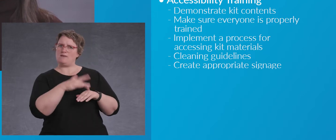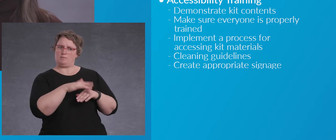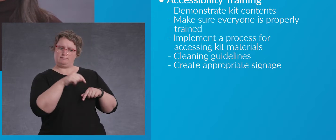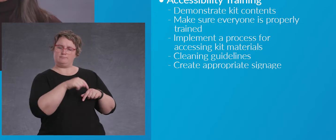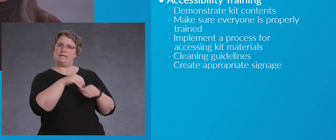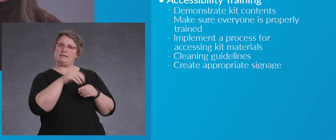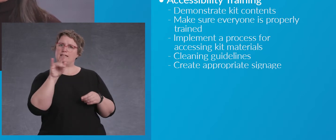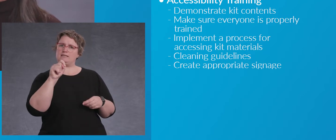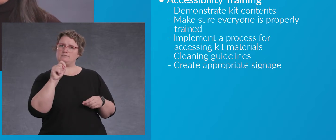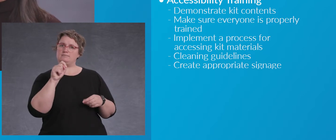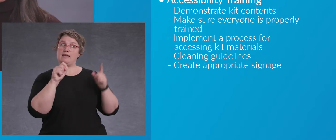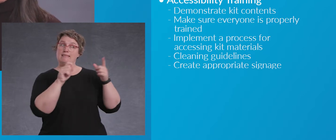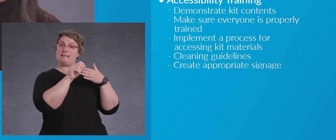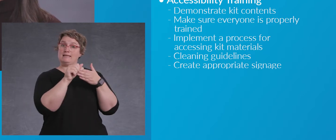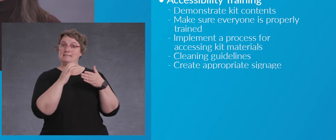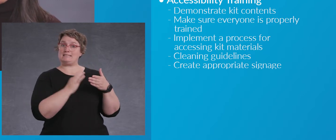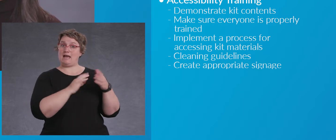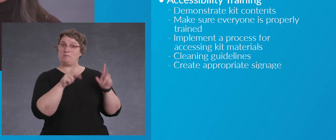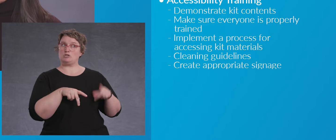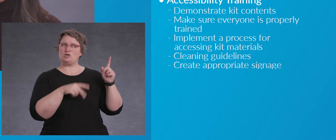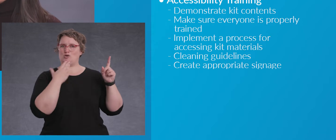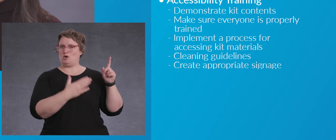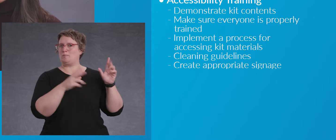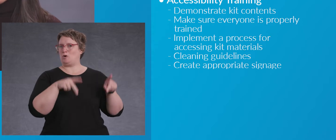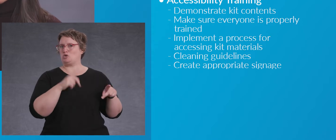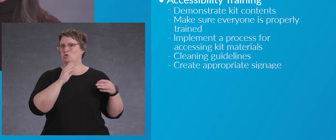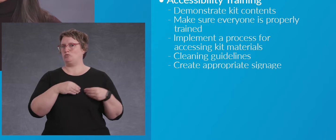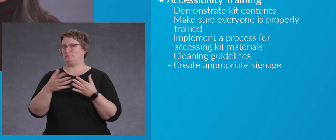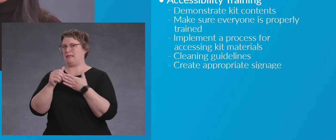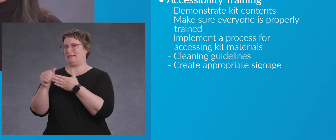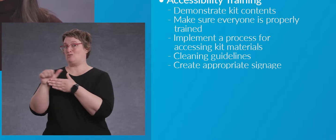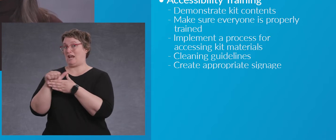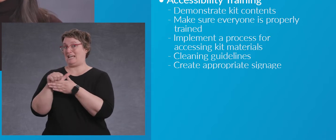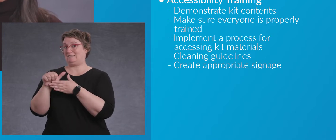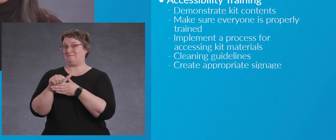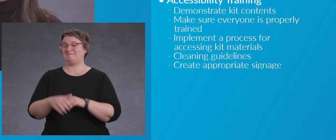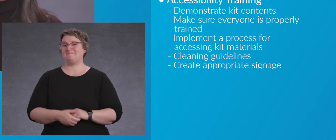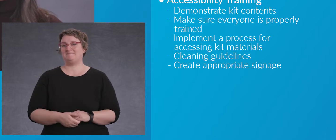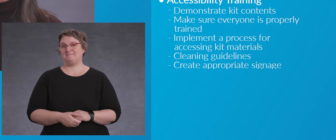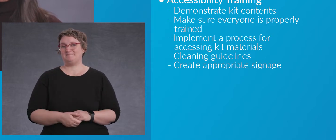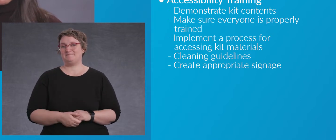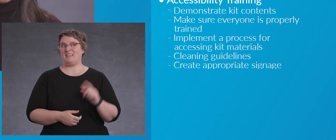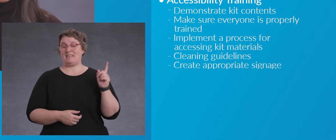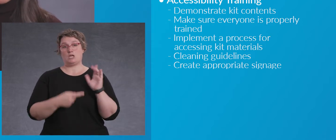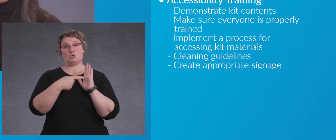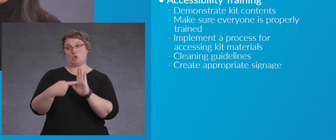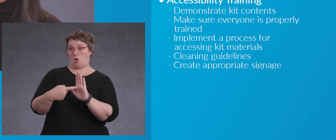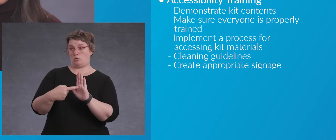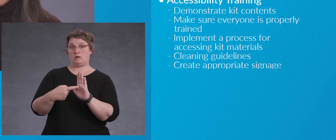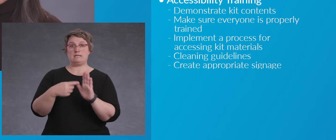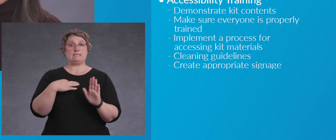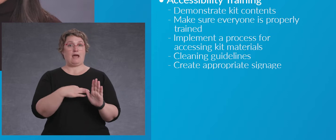Your accessibility lead staff person would be a great person to lead this training. They can show staff and